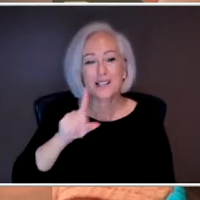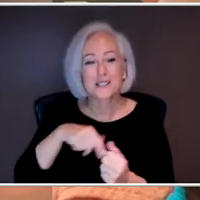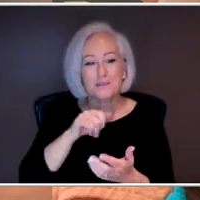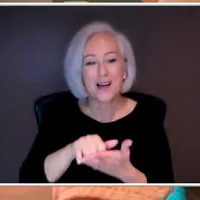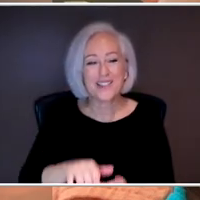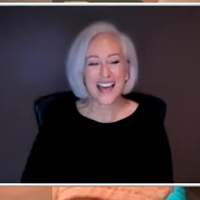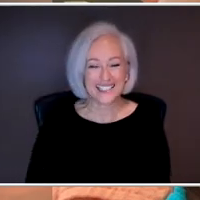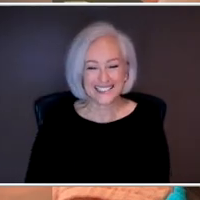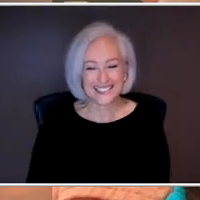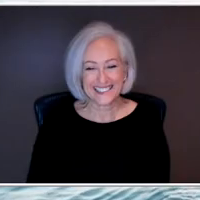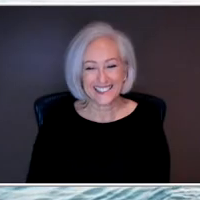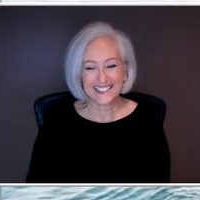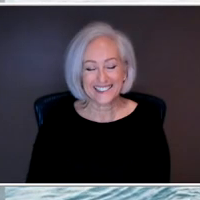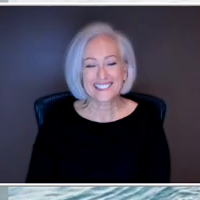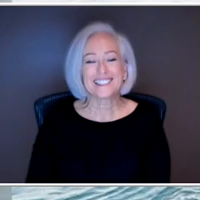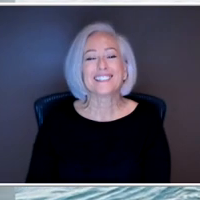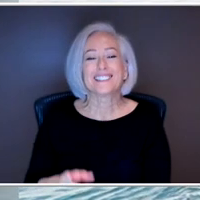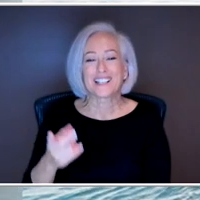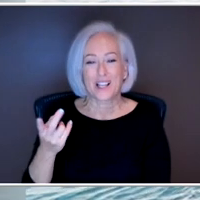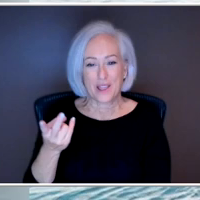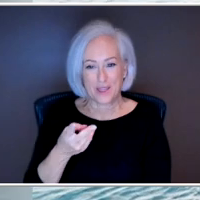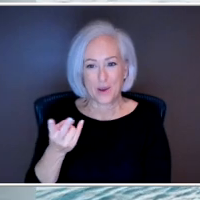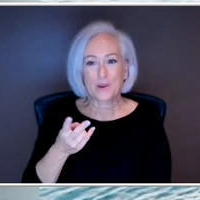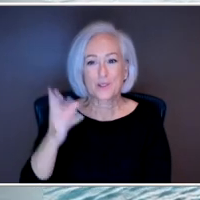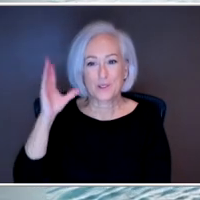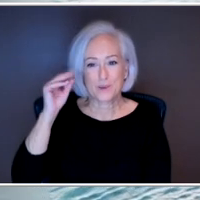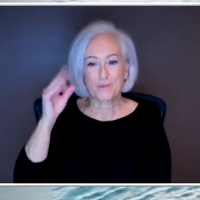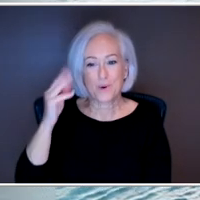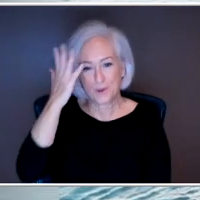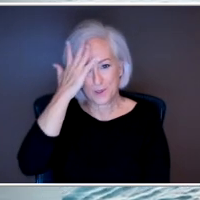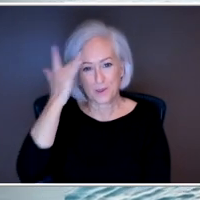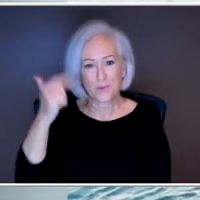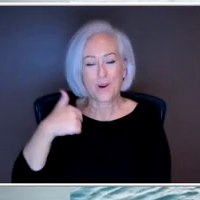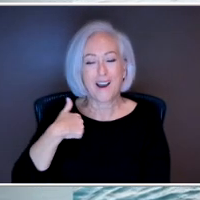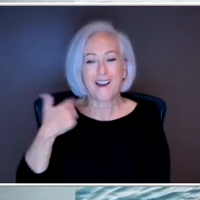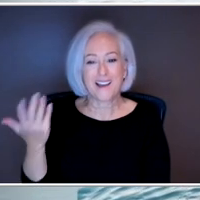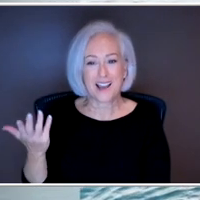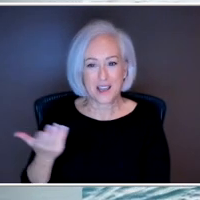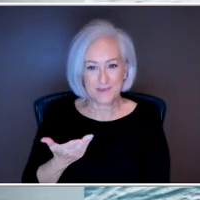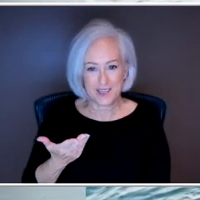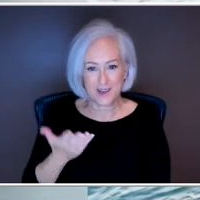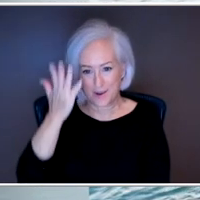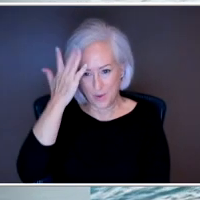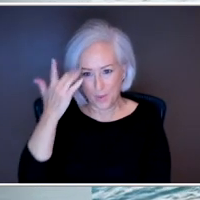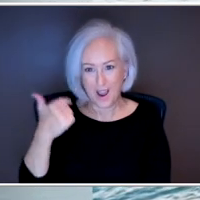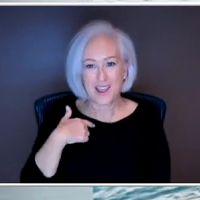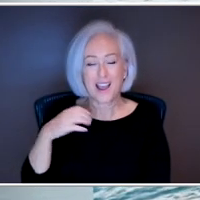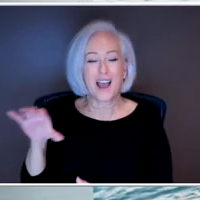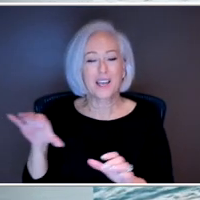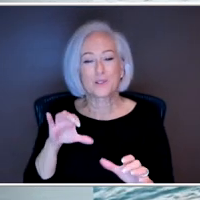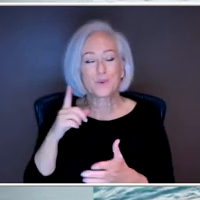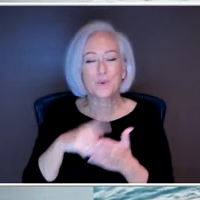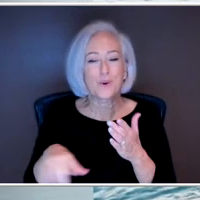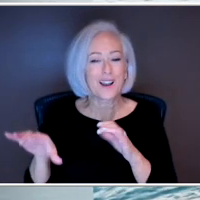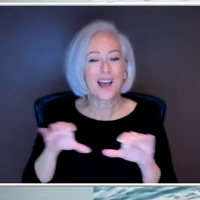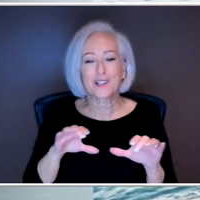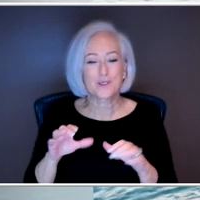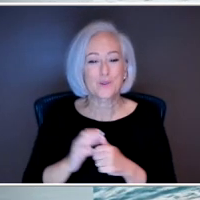They're definitely why I'm here and why I do what I do is the motivation